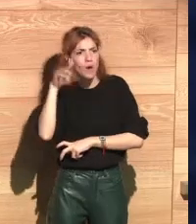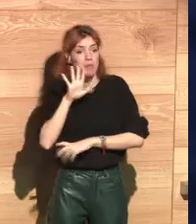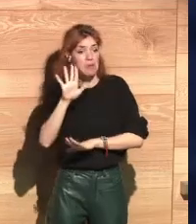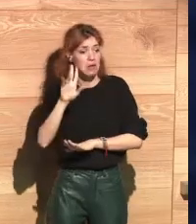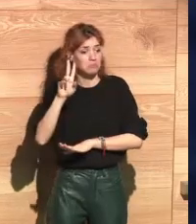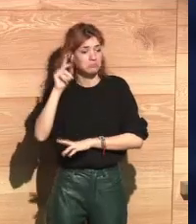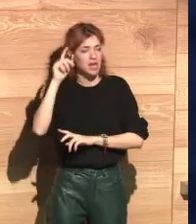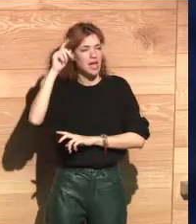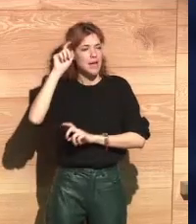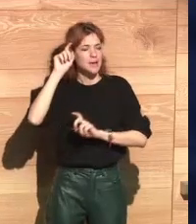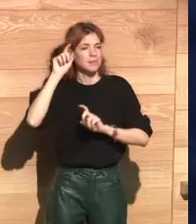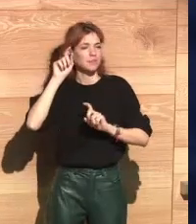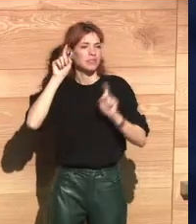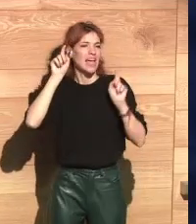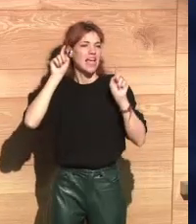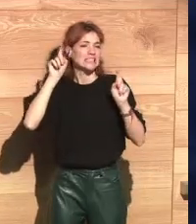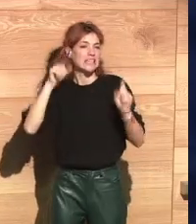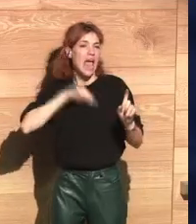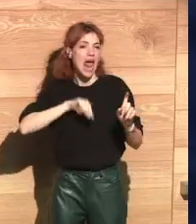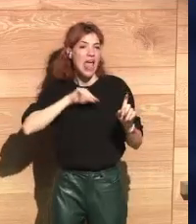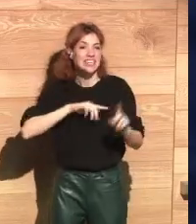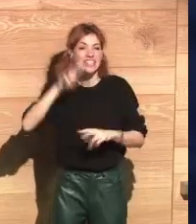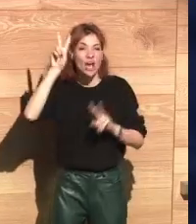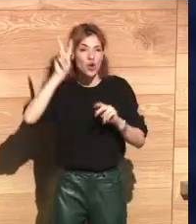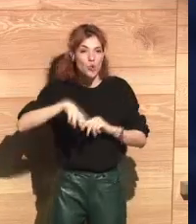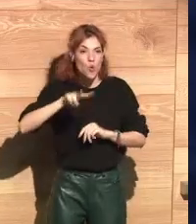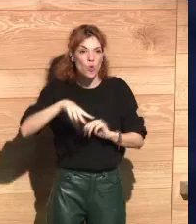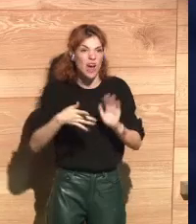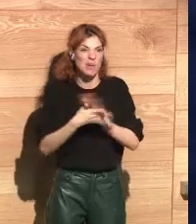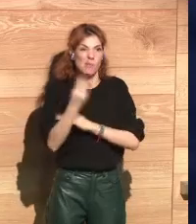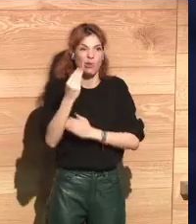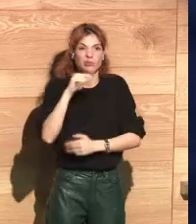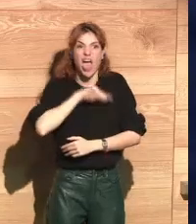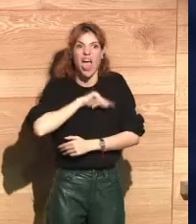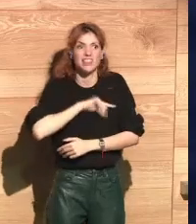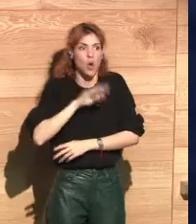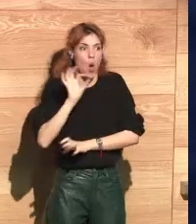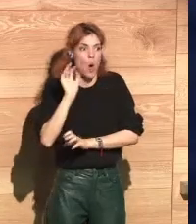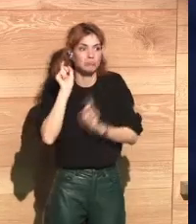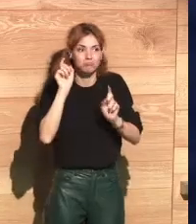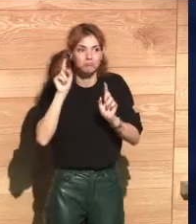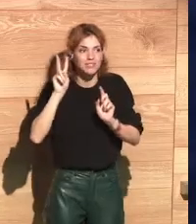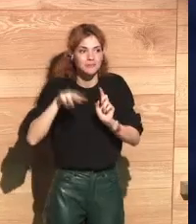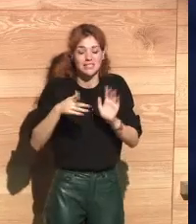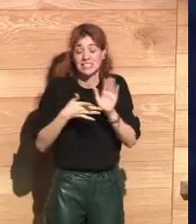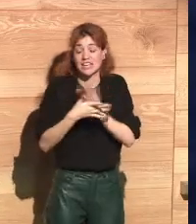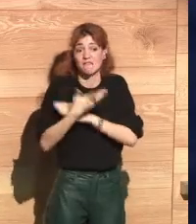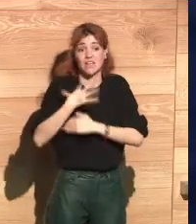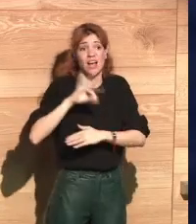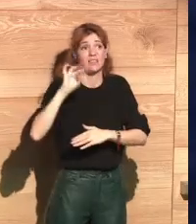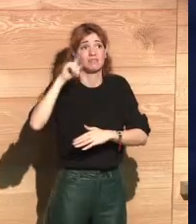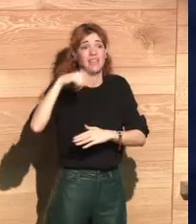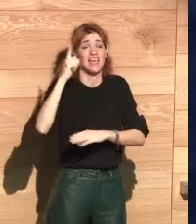more ethical products, but they have never been taught about what ethics is or how to design an ethical product. And